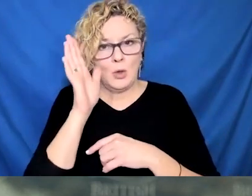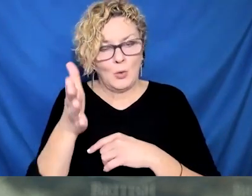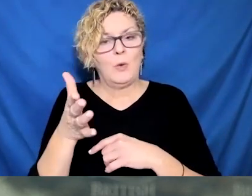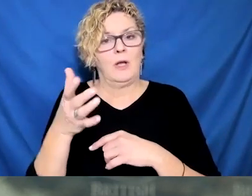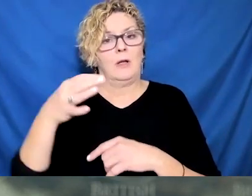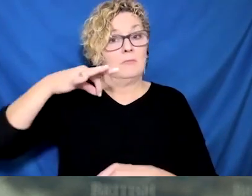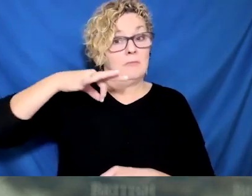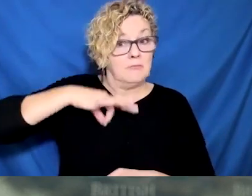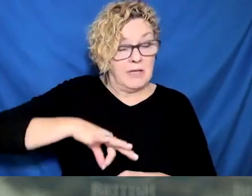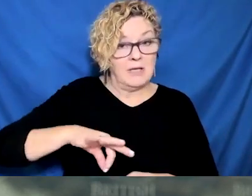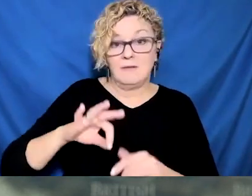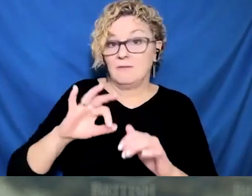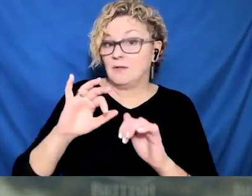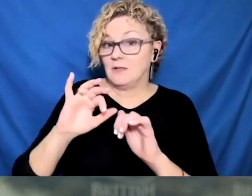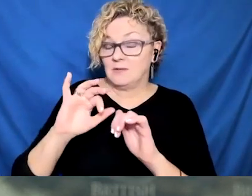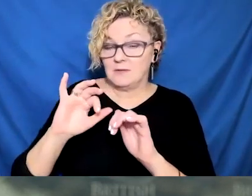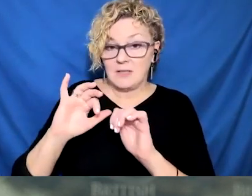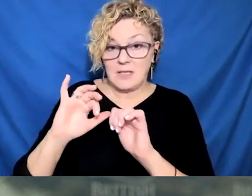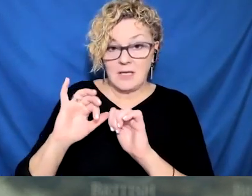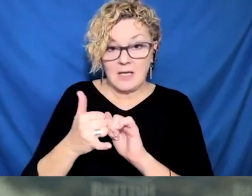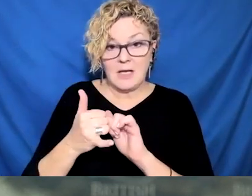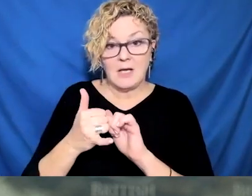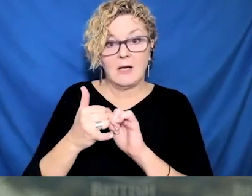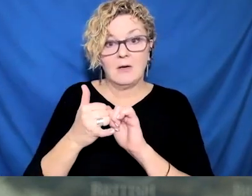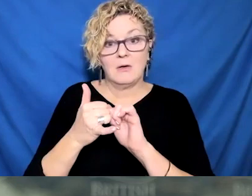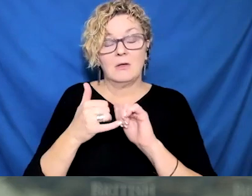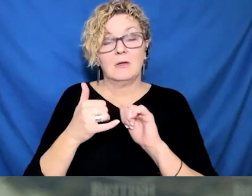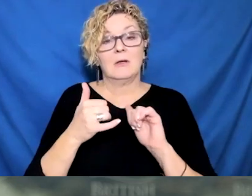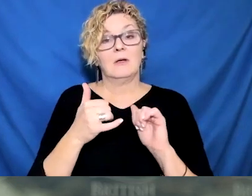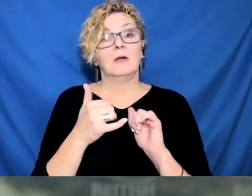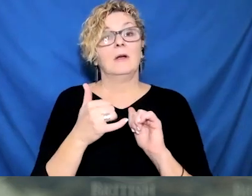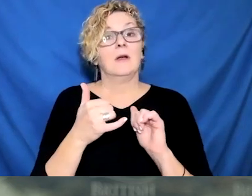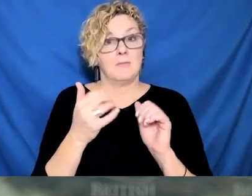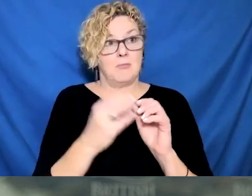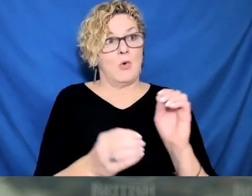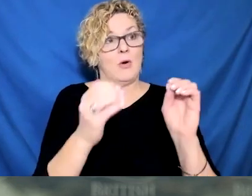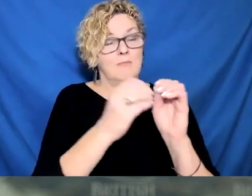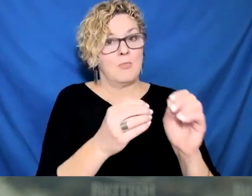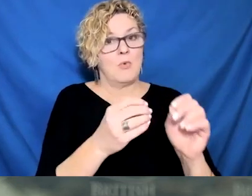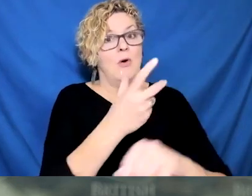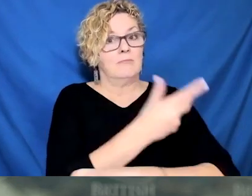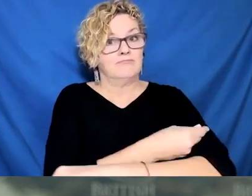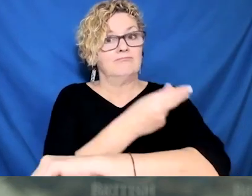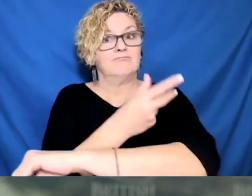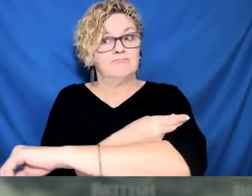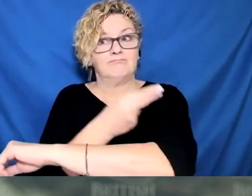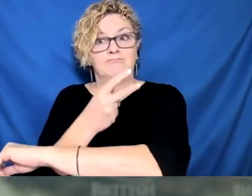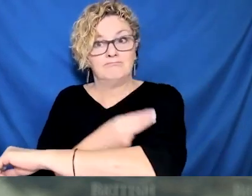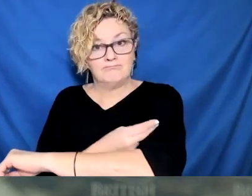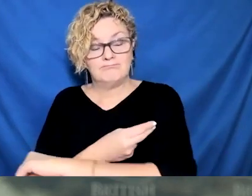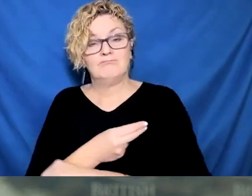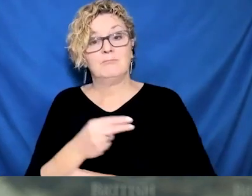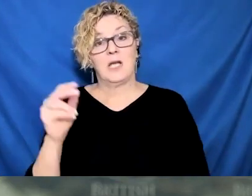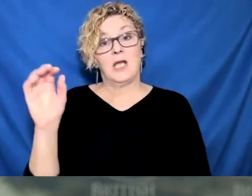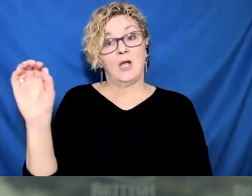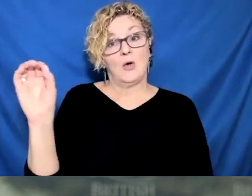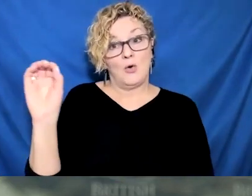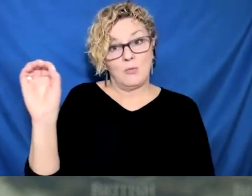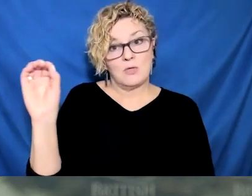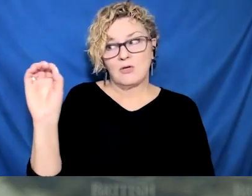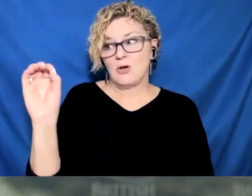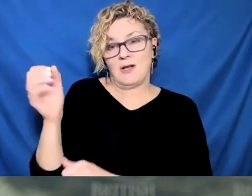and who are and not yet been vaccinated. And it has